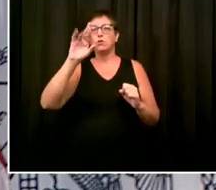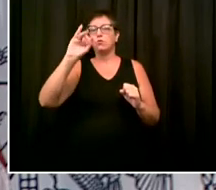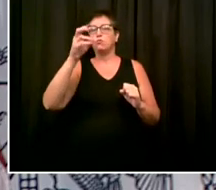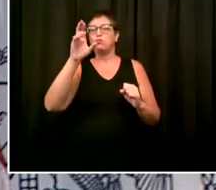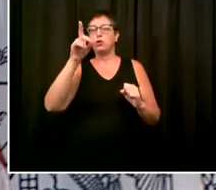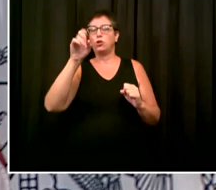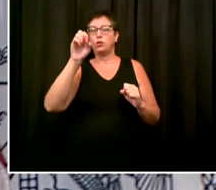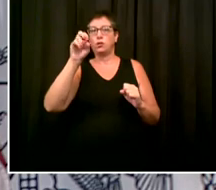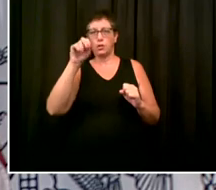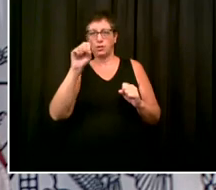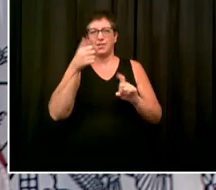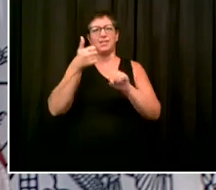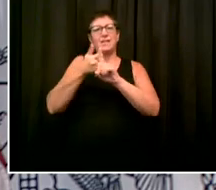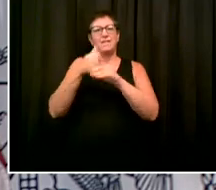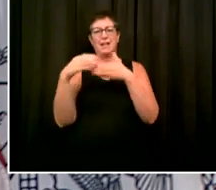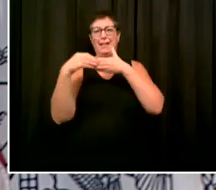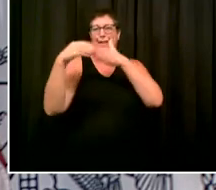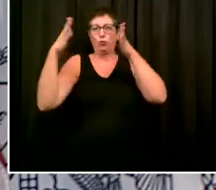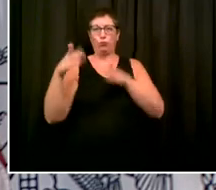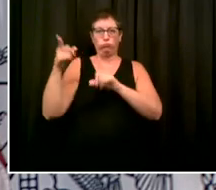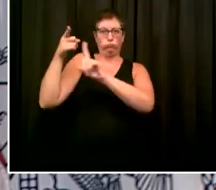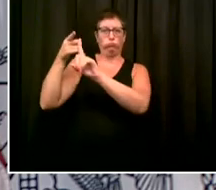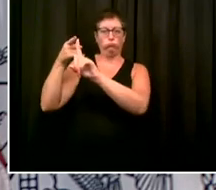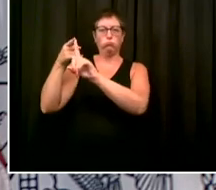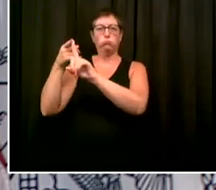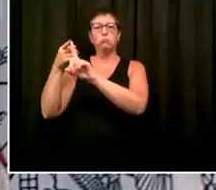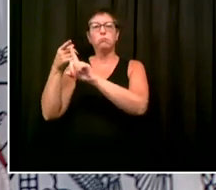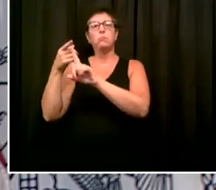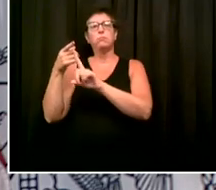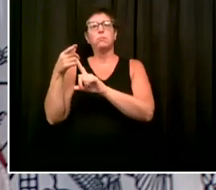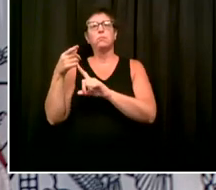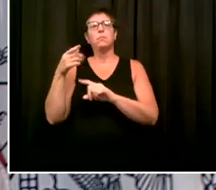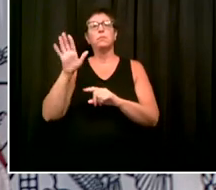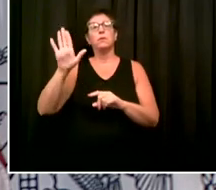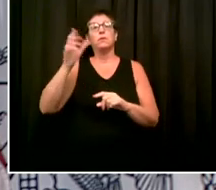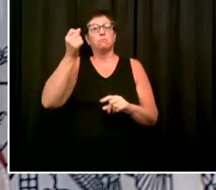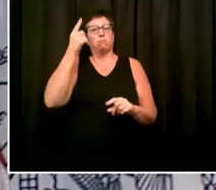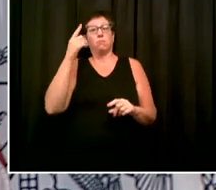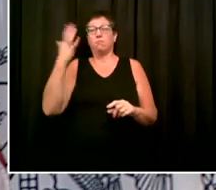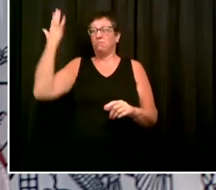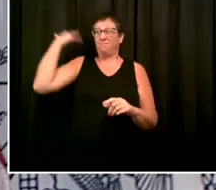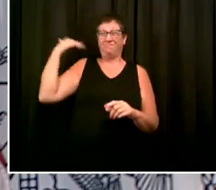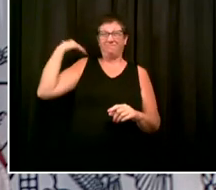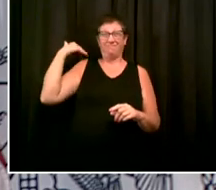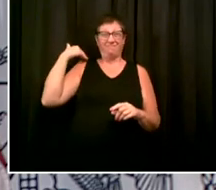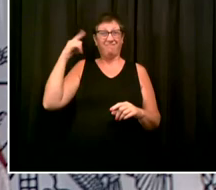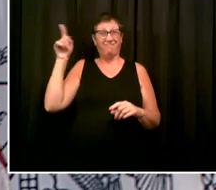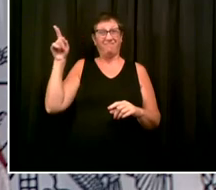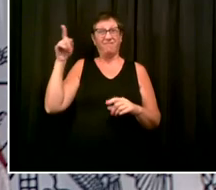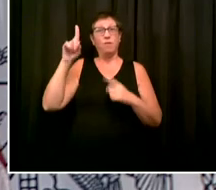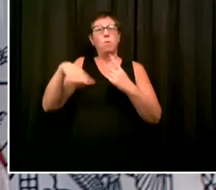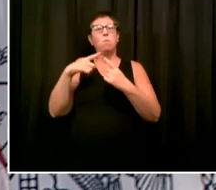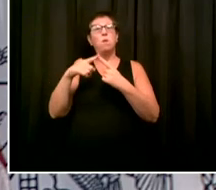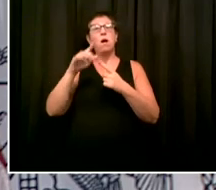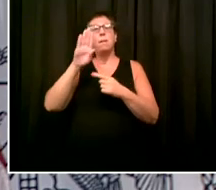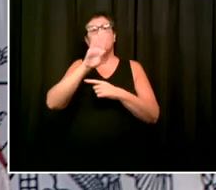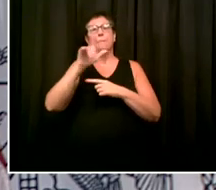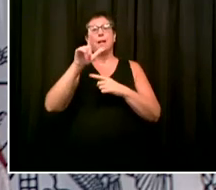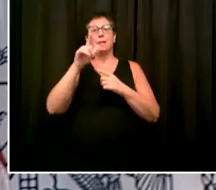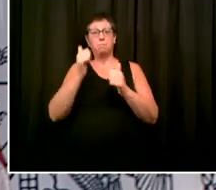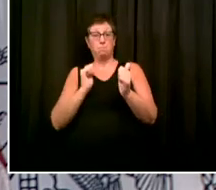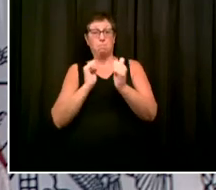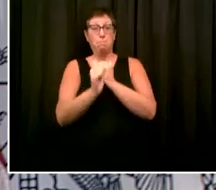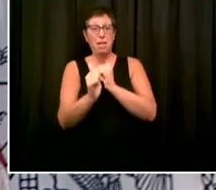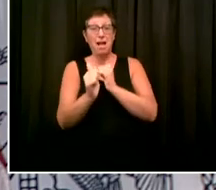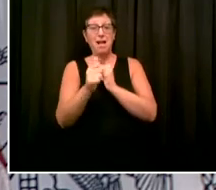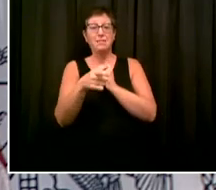crucial reform in the original legislation continues. Chokeholds will be illegal no matter what.